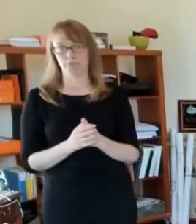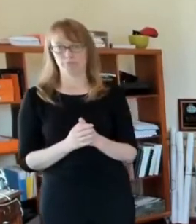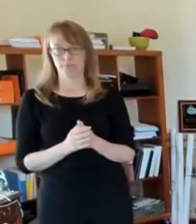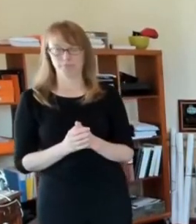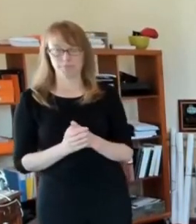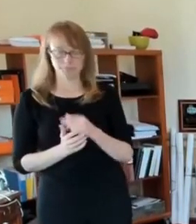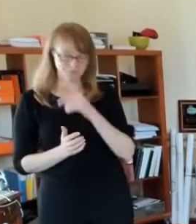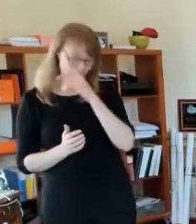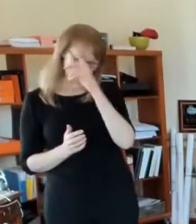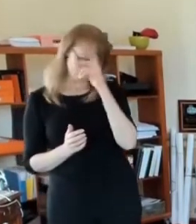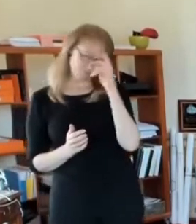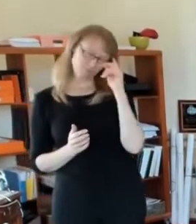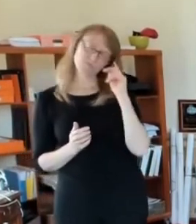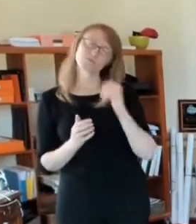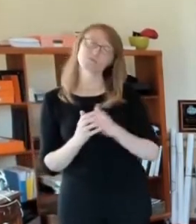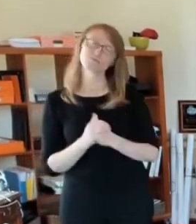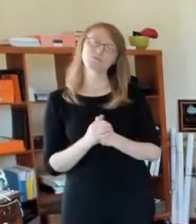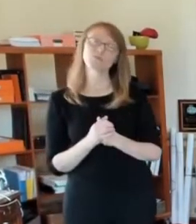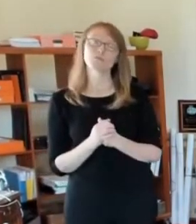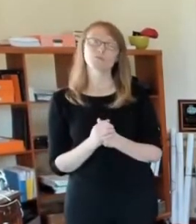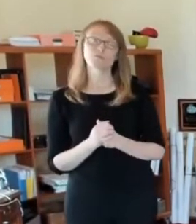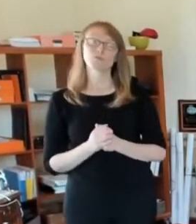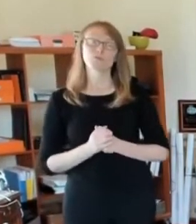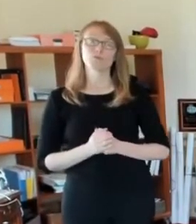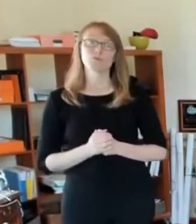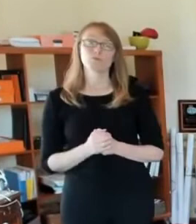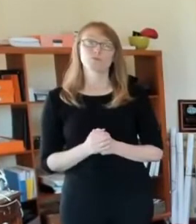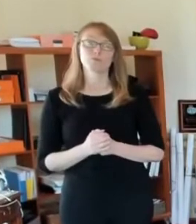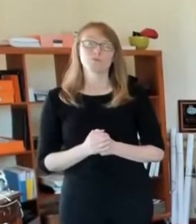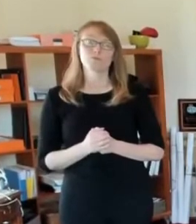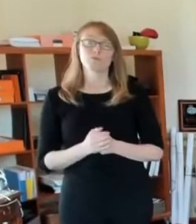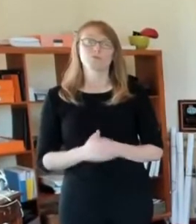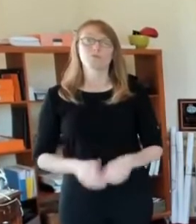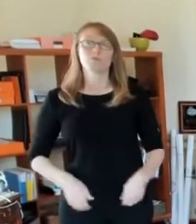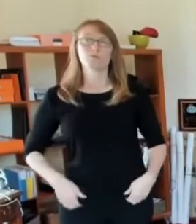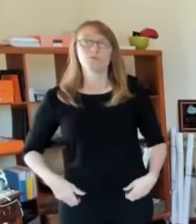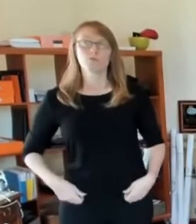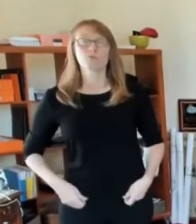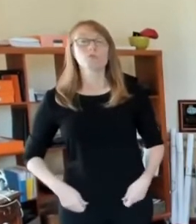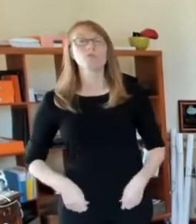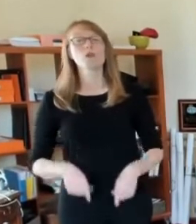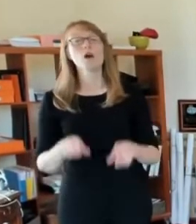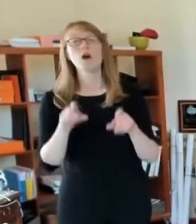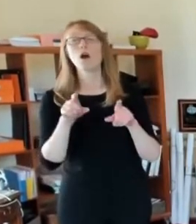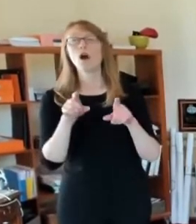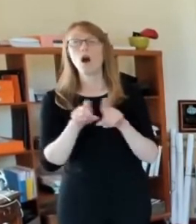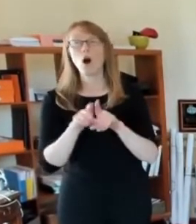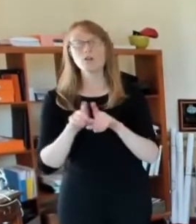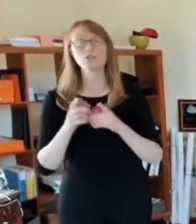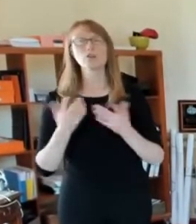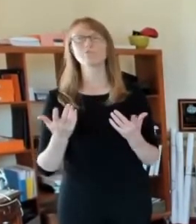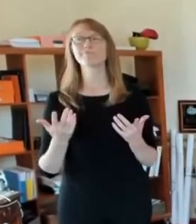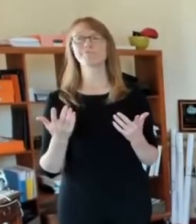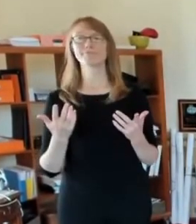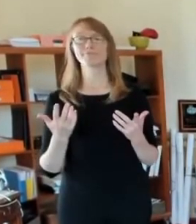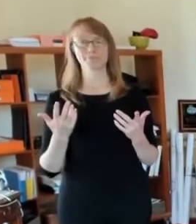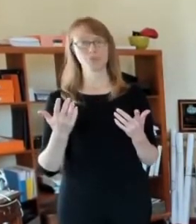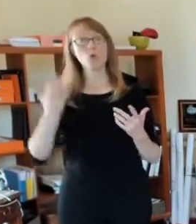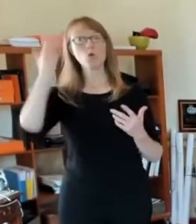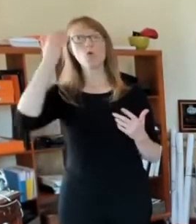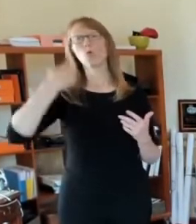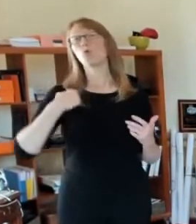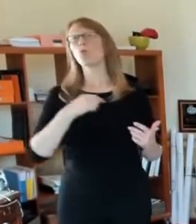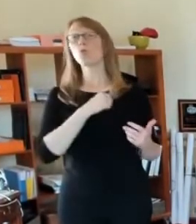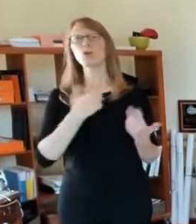that we are doing is we know that there are some, uh, bars, nightclubs, clubs,